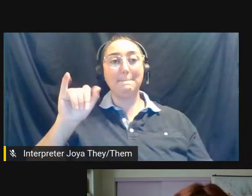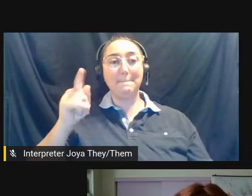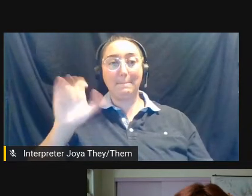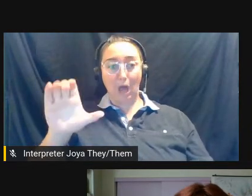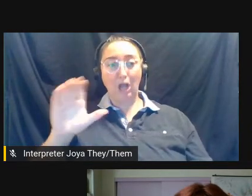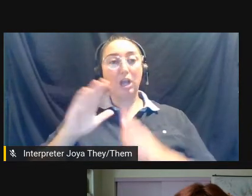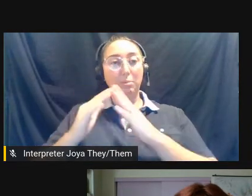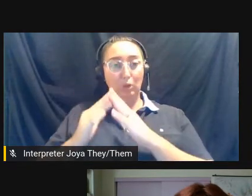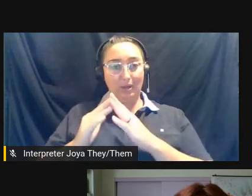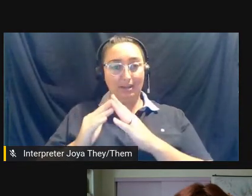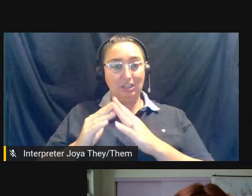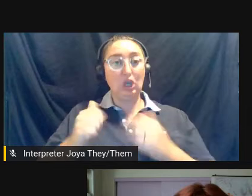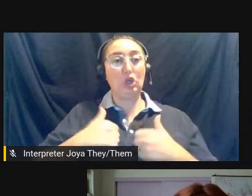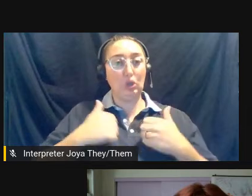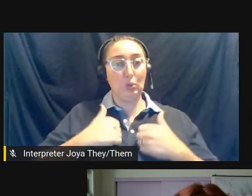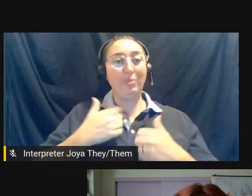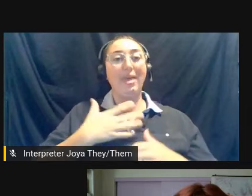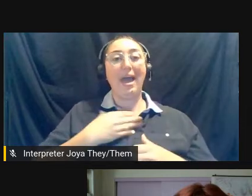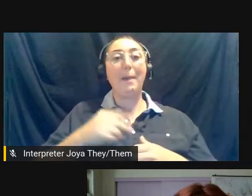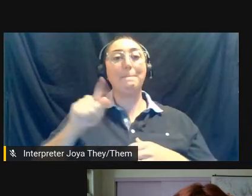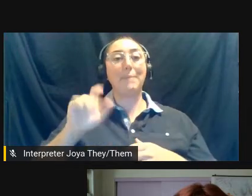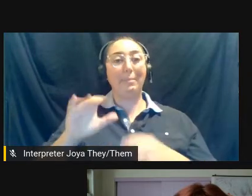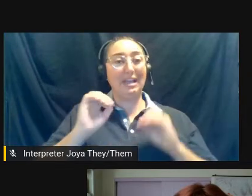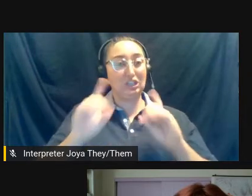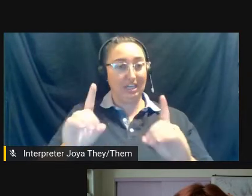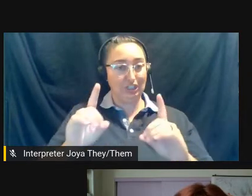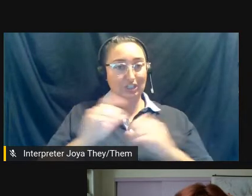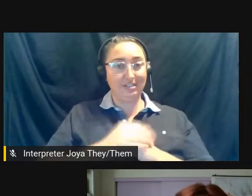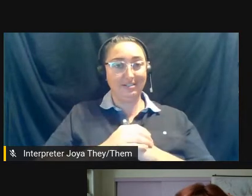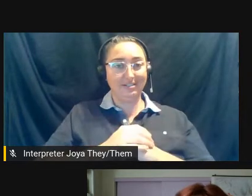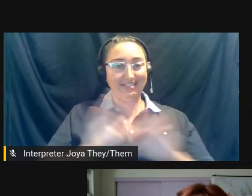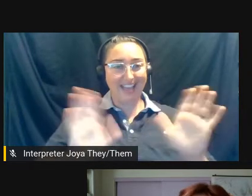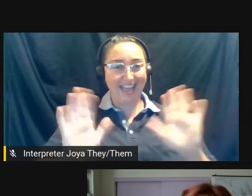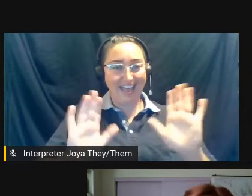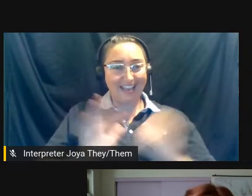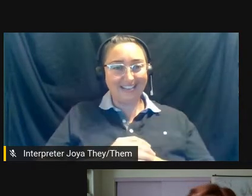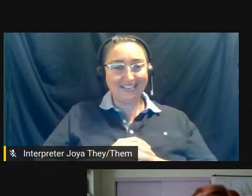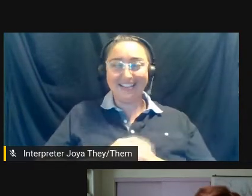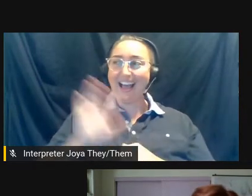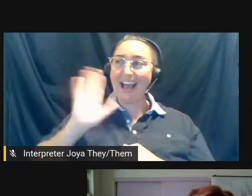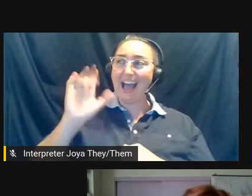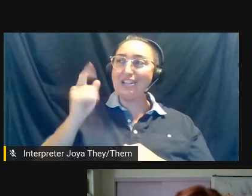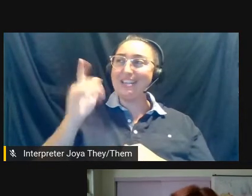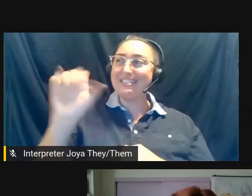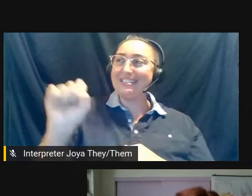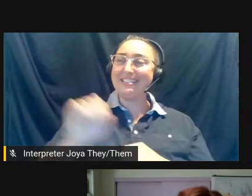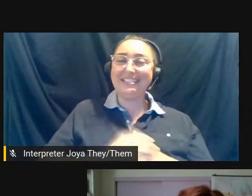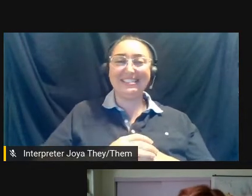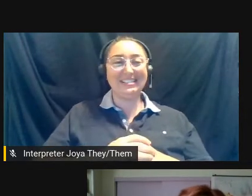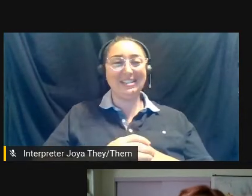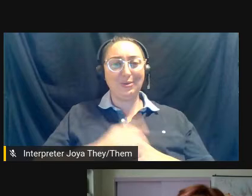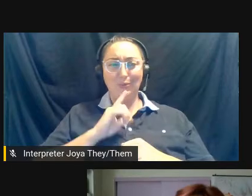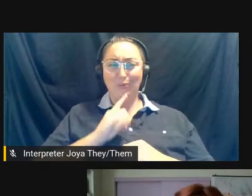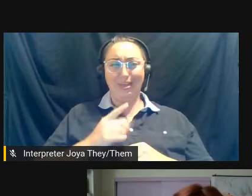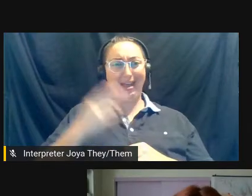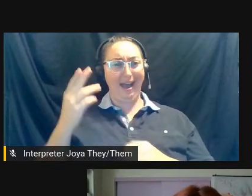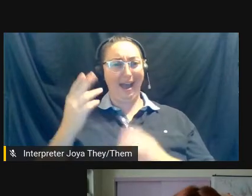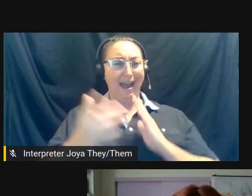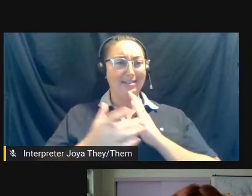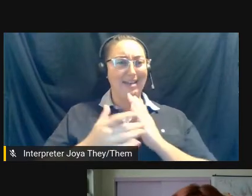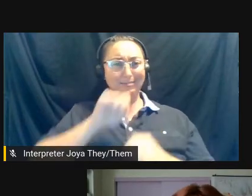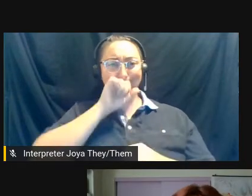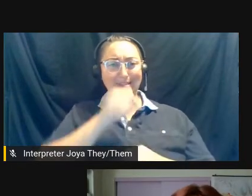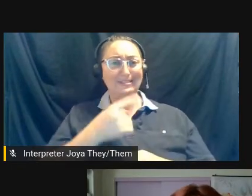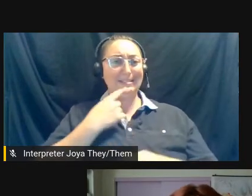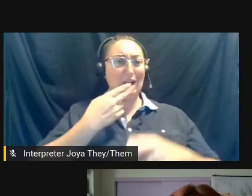marginalized youth, and public education. Hi, Cash. Hi, Chelsea. This so high tech. I love that I just say a name and then